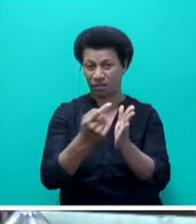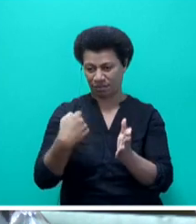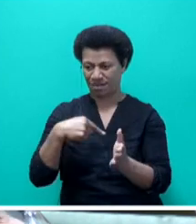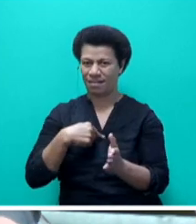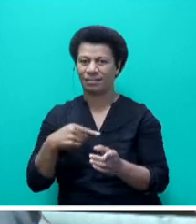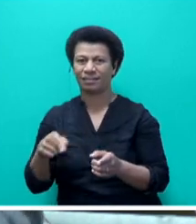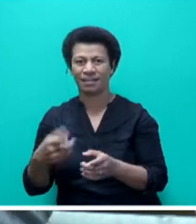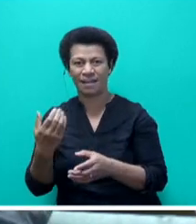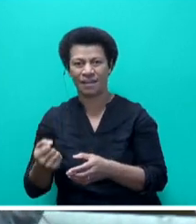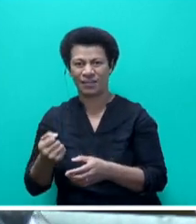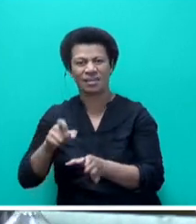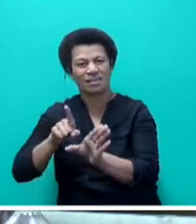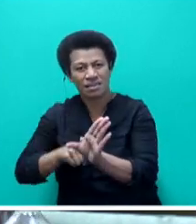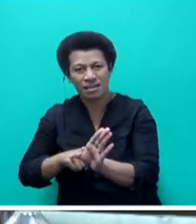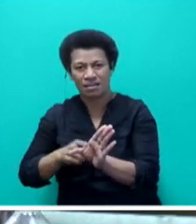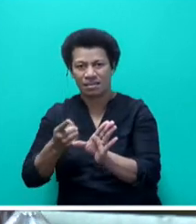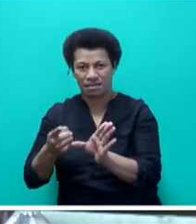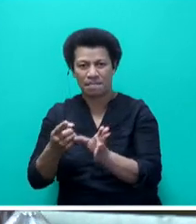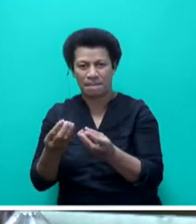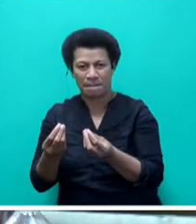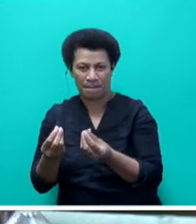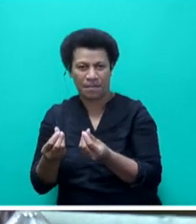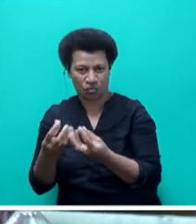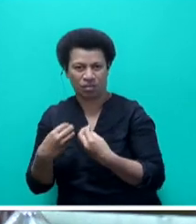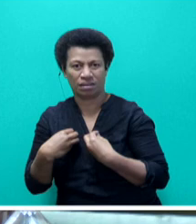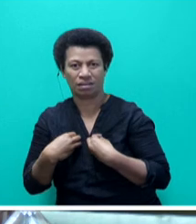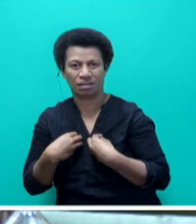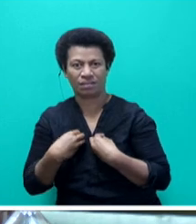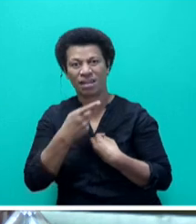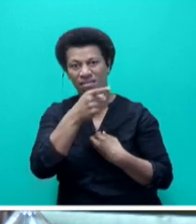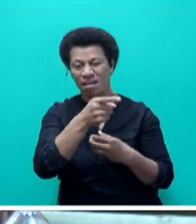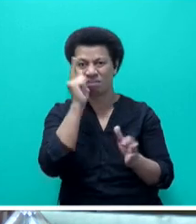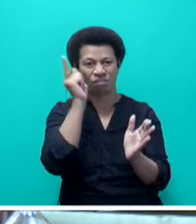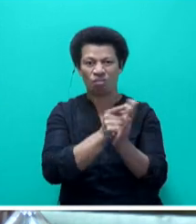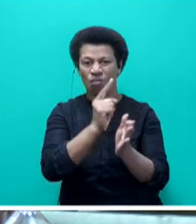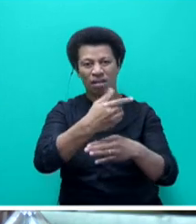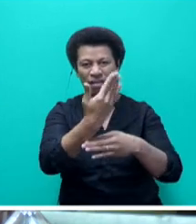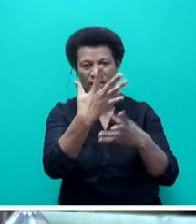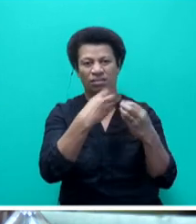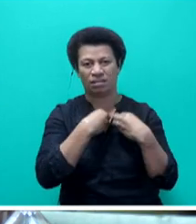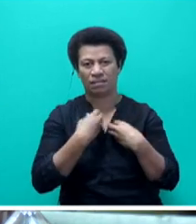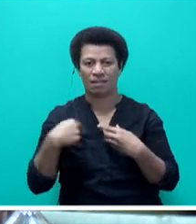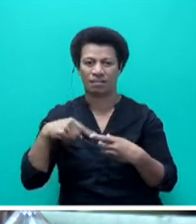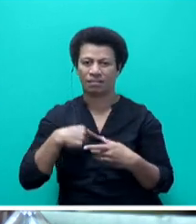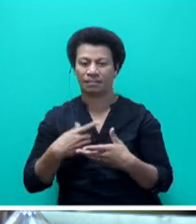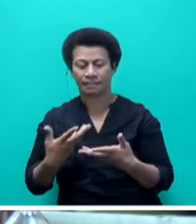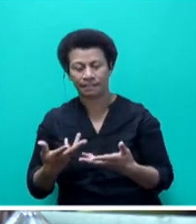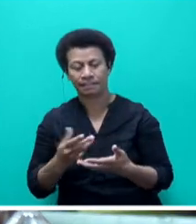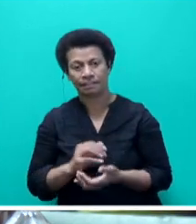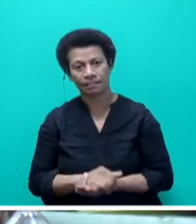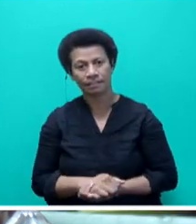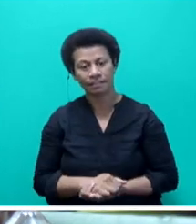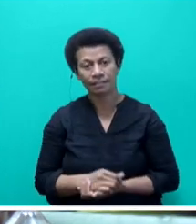annually. So, Mr. Speaker, sir, as we said, it's all subject to market prices. Unfortunately, when I said this yesterday or today,